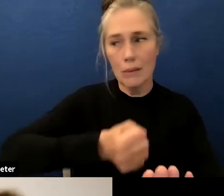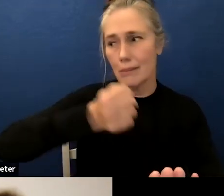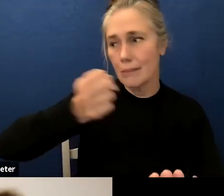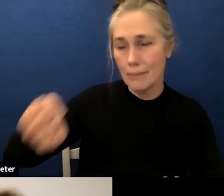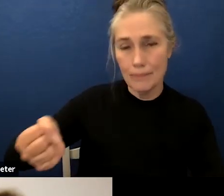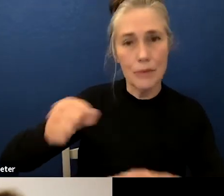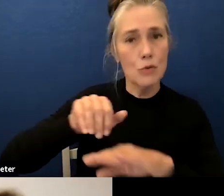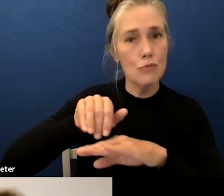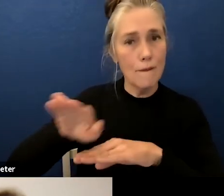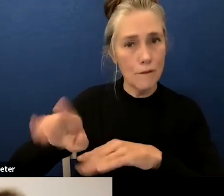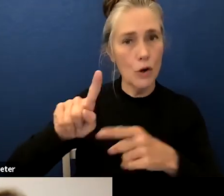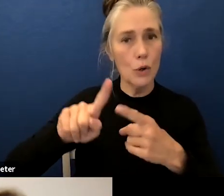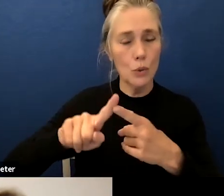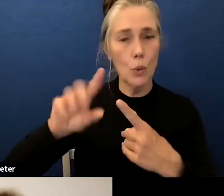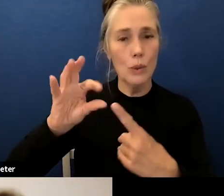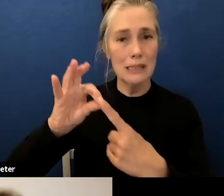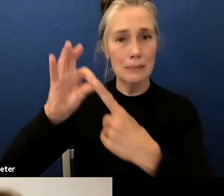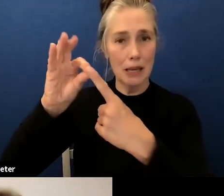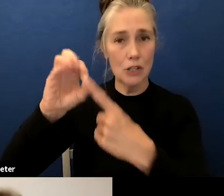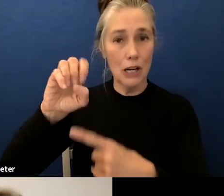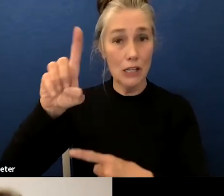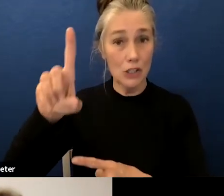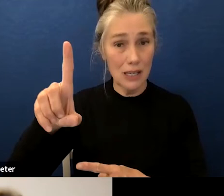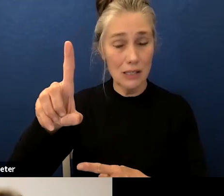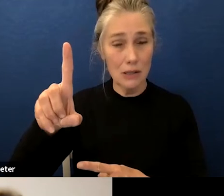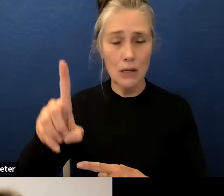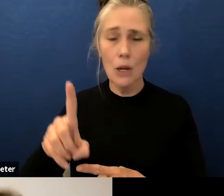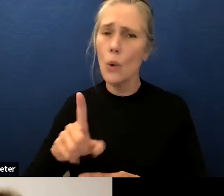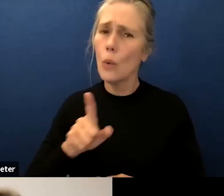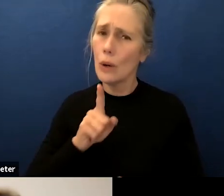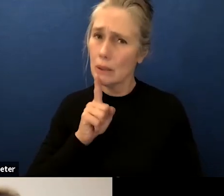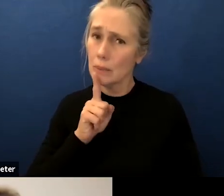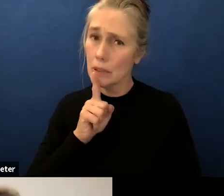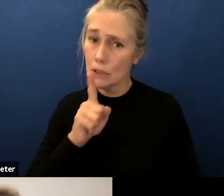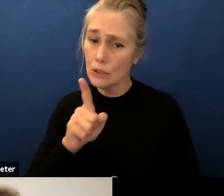so that we can make sure that we are providing